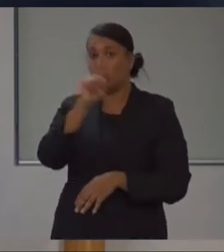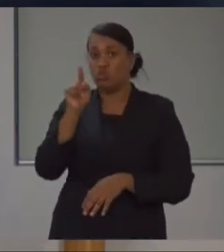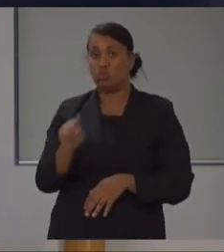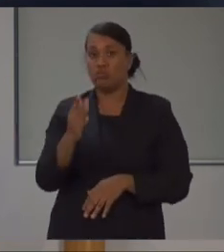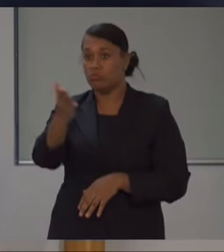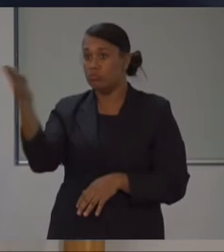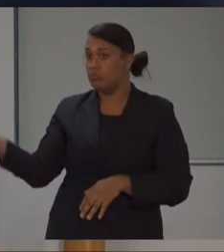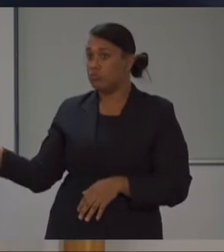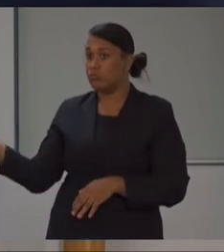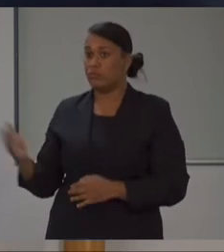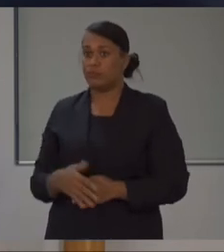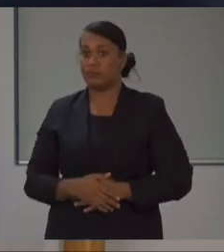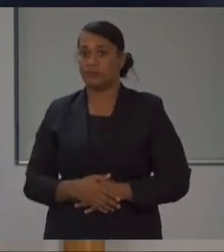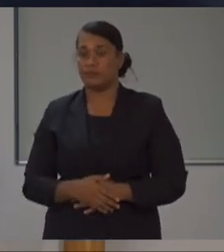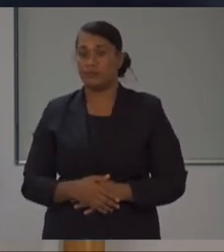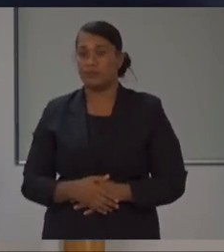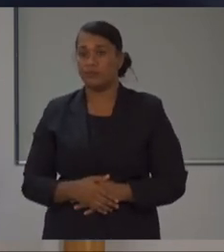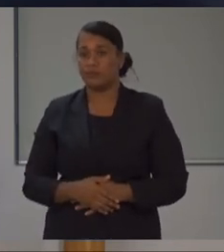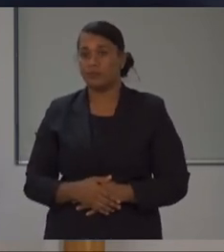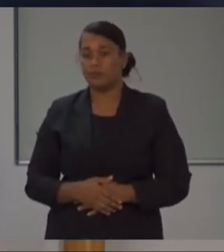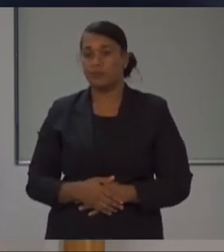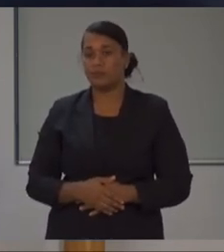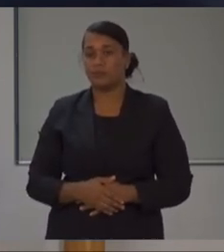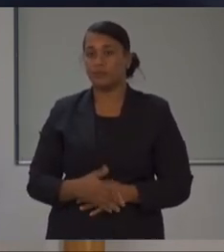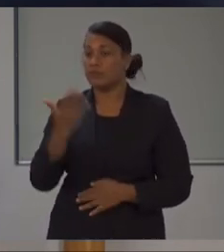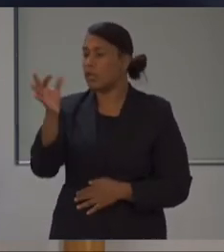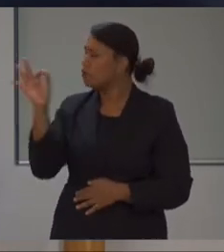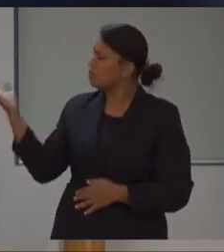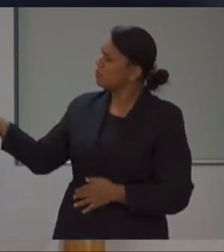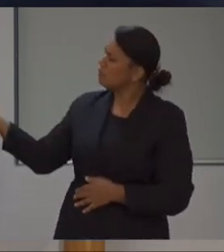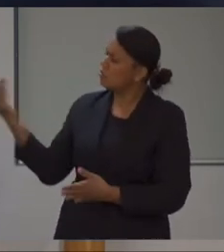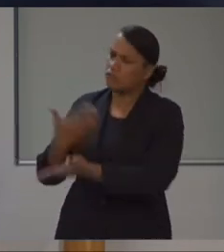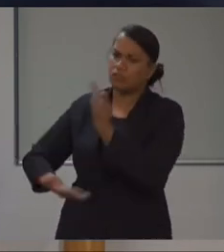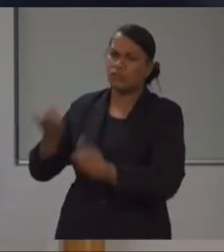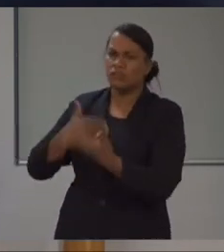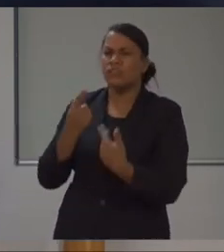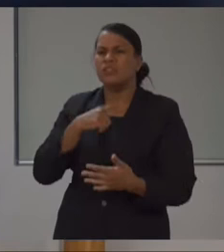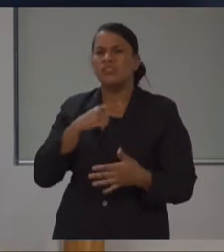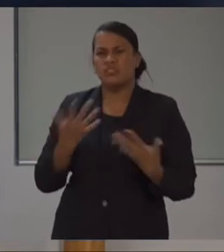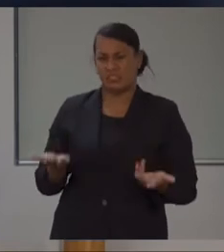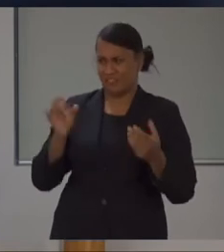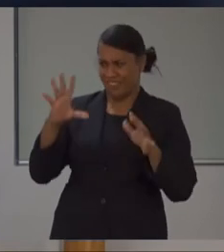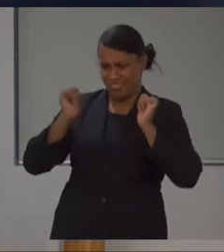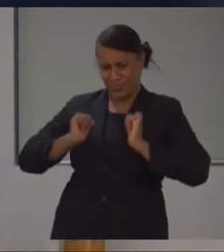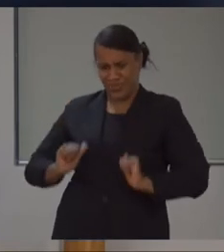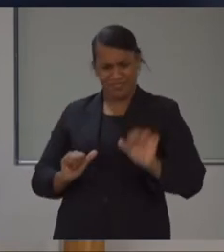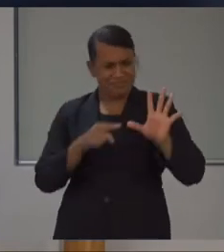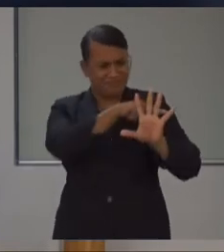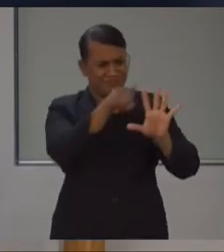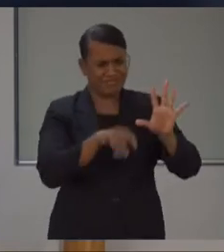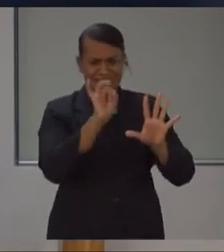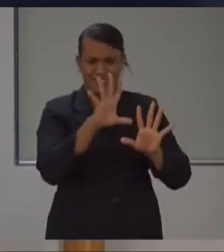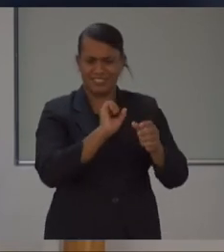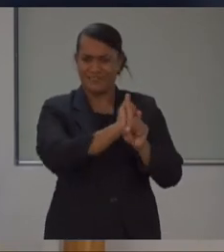Minister Edwin from FPC News, if you could just elaborate, of the 10 cases who have recovered, how many are still admitted in